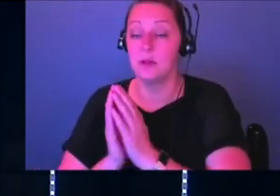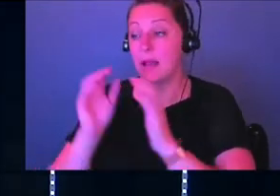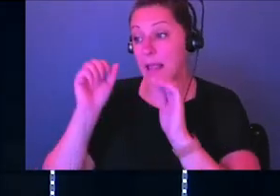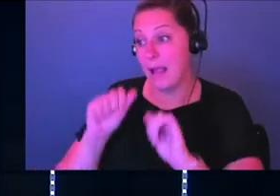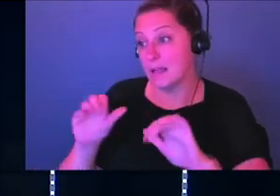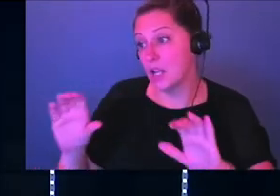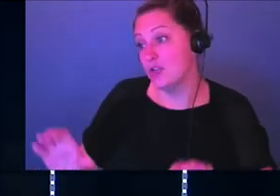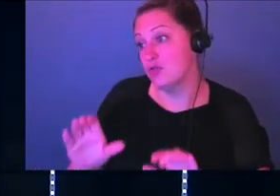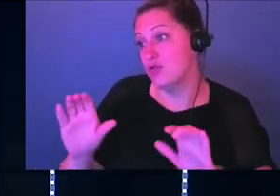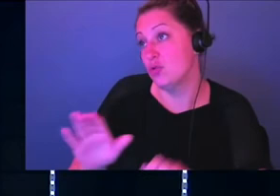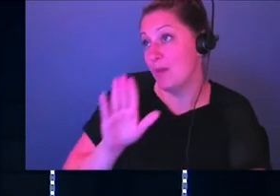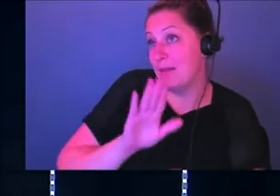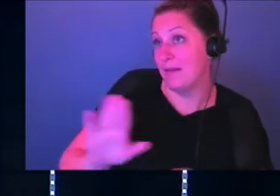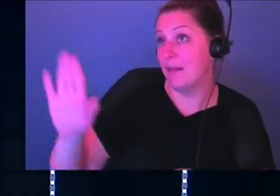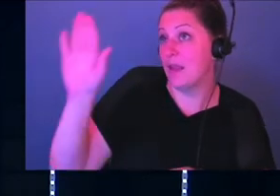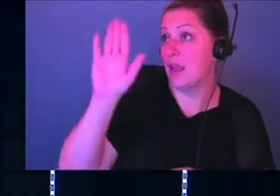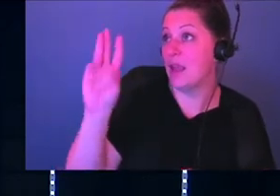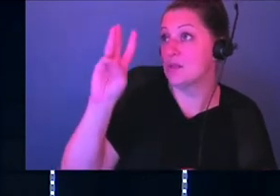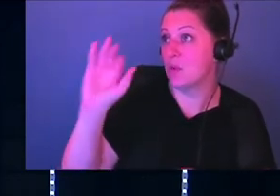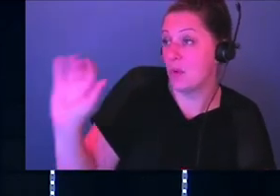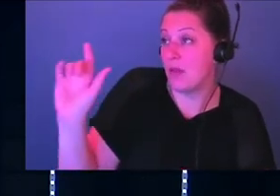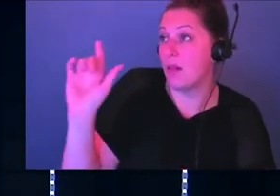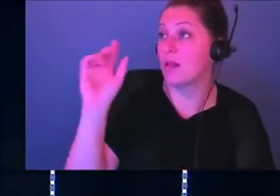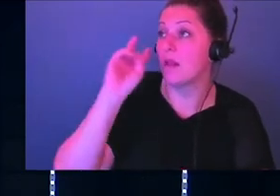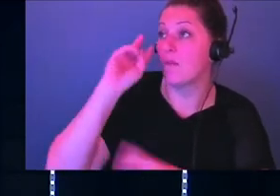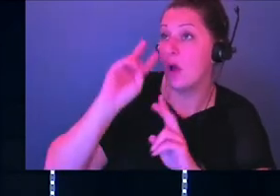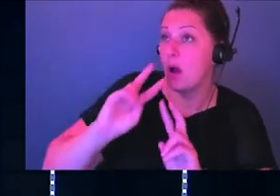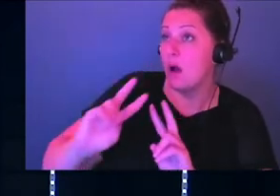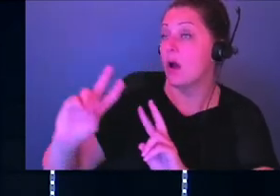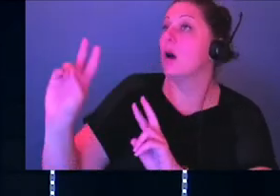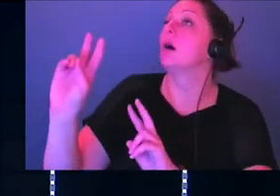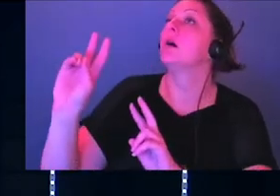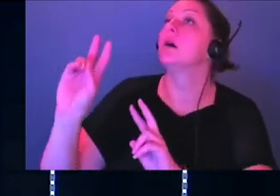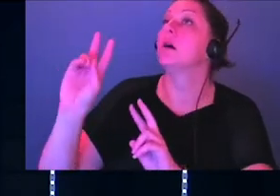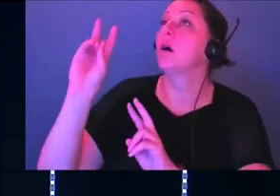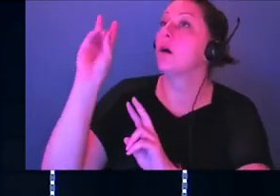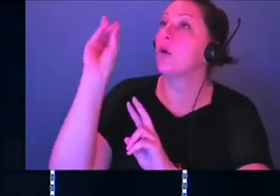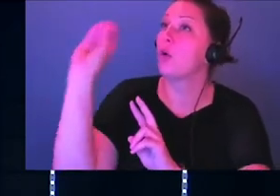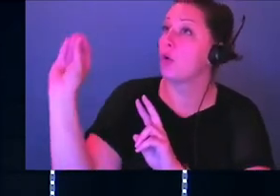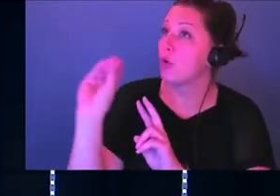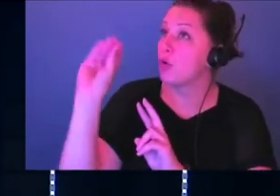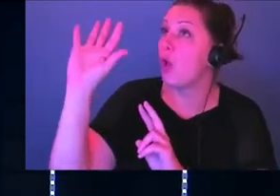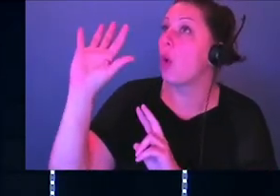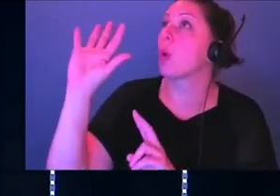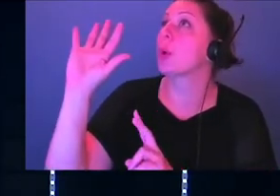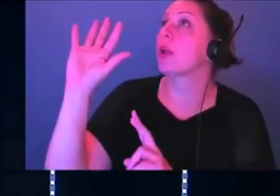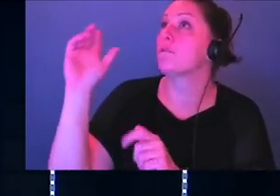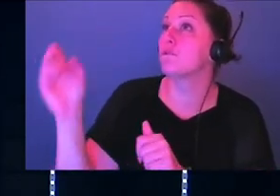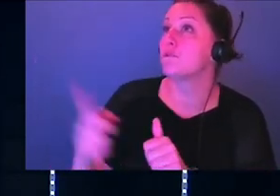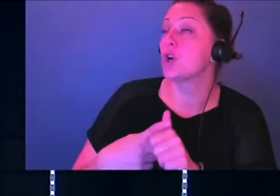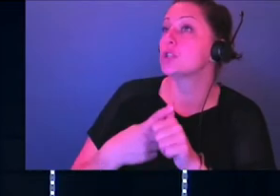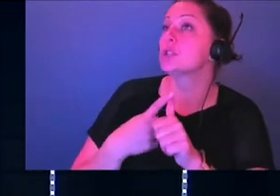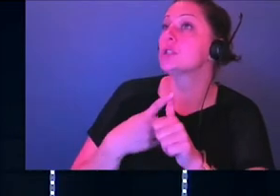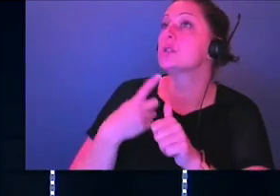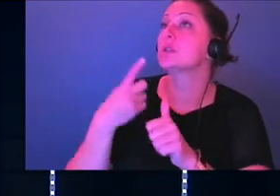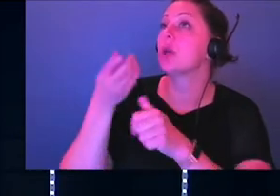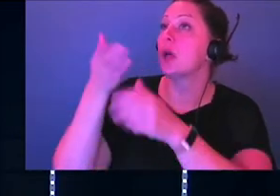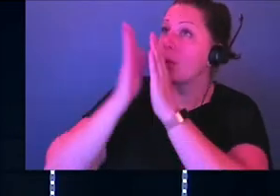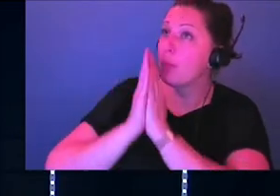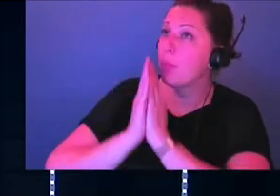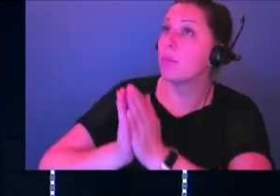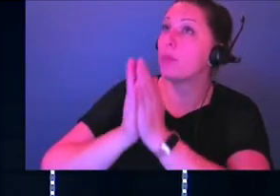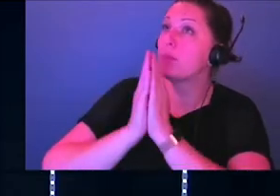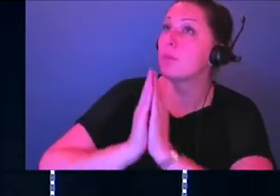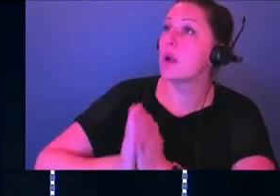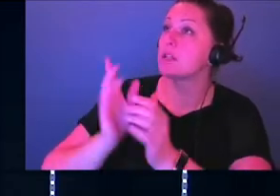what he can do is if we first fix our eyes on him and give him the glory that he deserves first. By praising